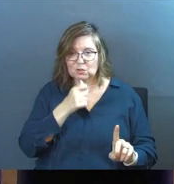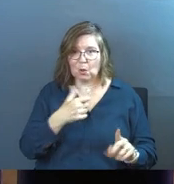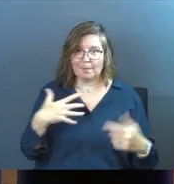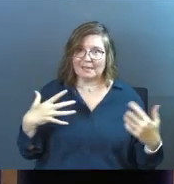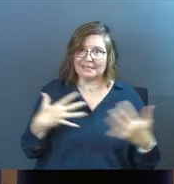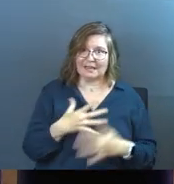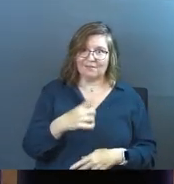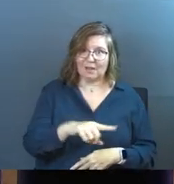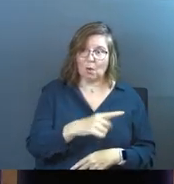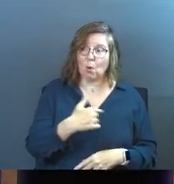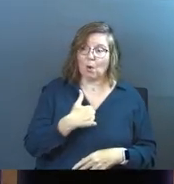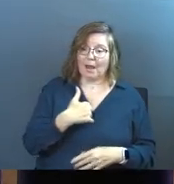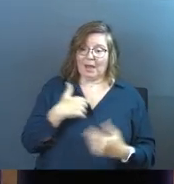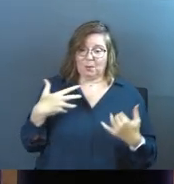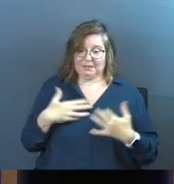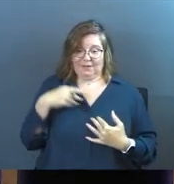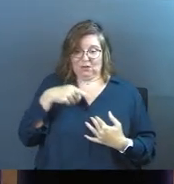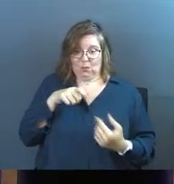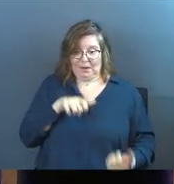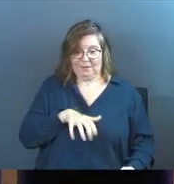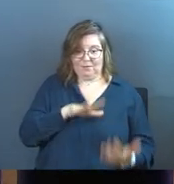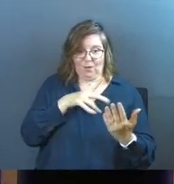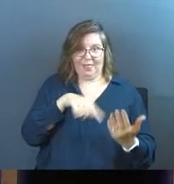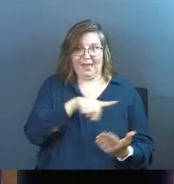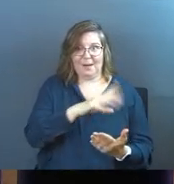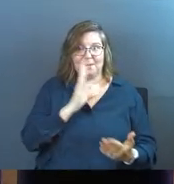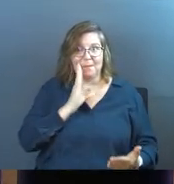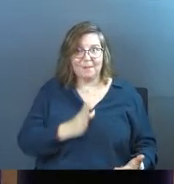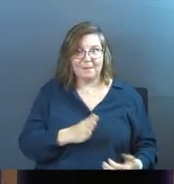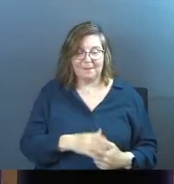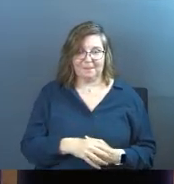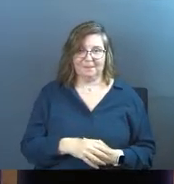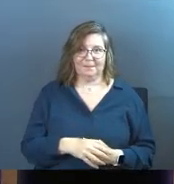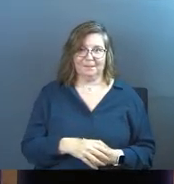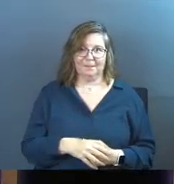be terrified by them or I will terrify you before them.